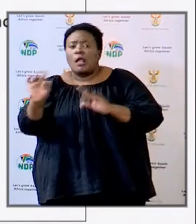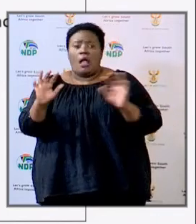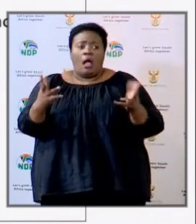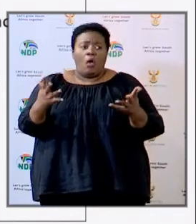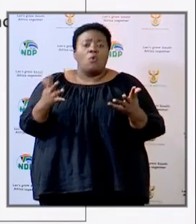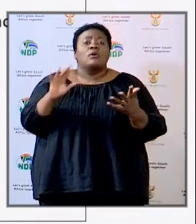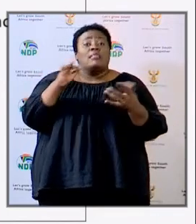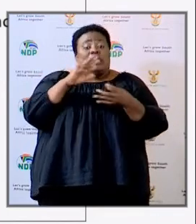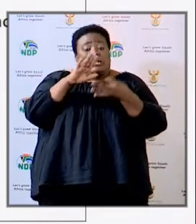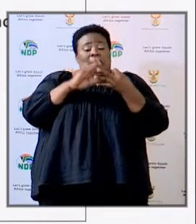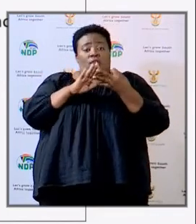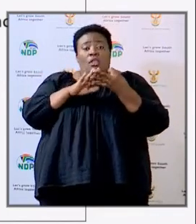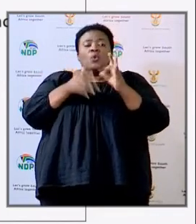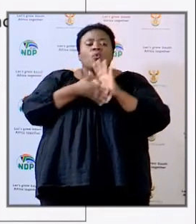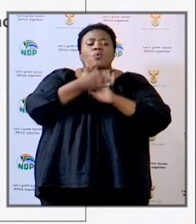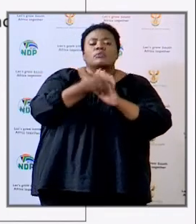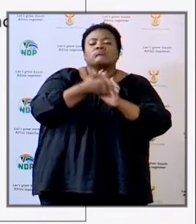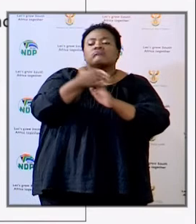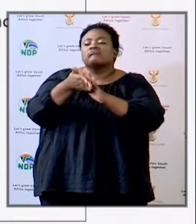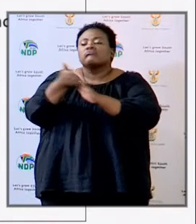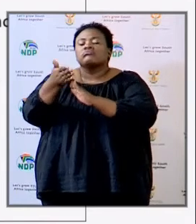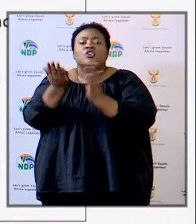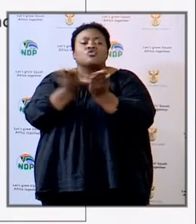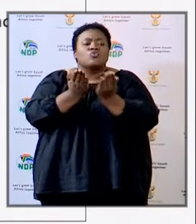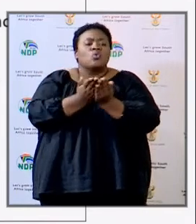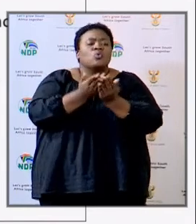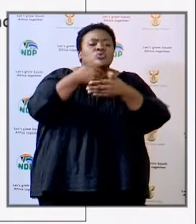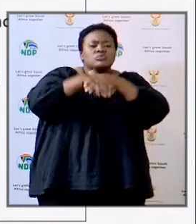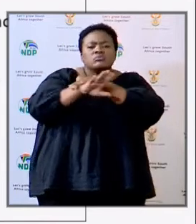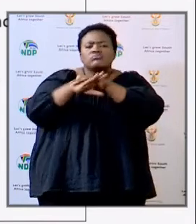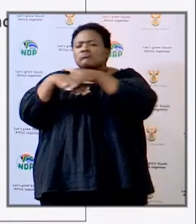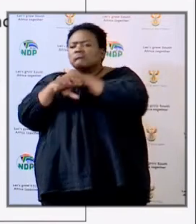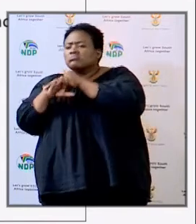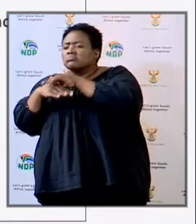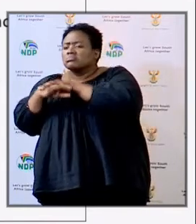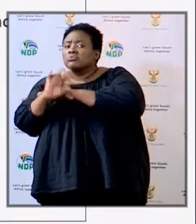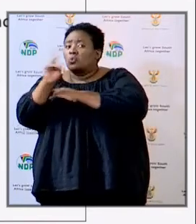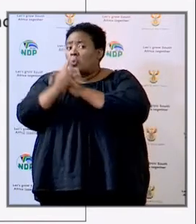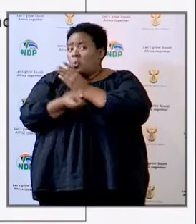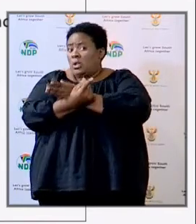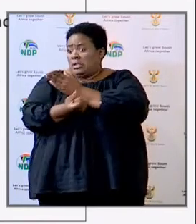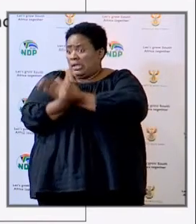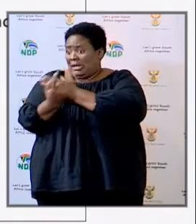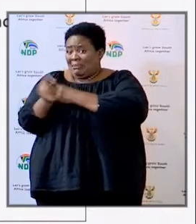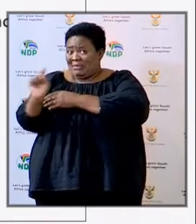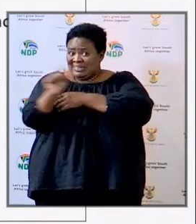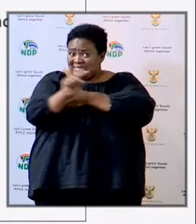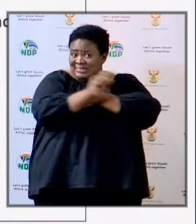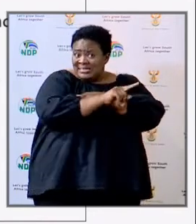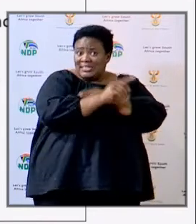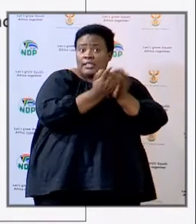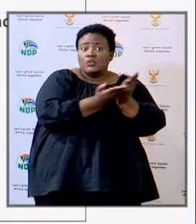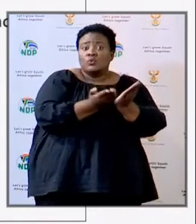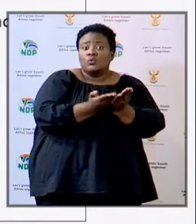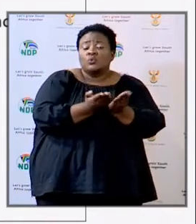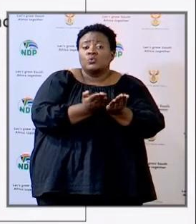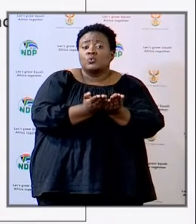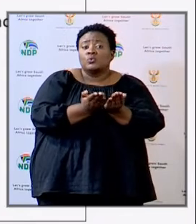we started going to schools to go and observe what would have been happening, you know, in the schools